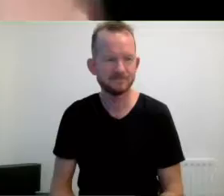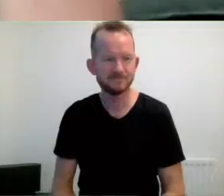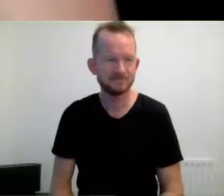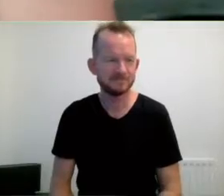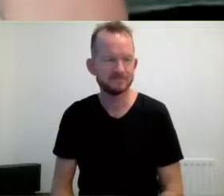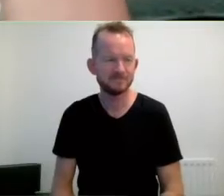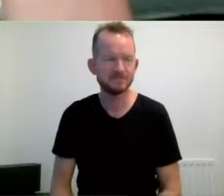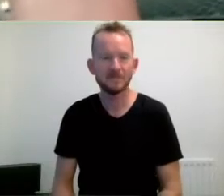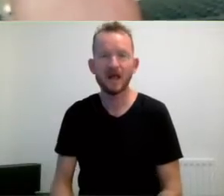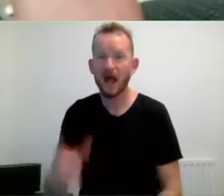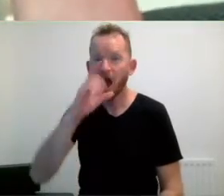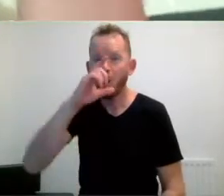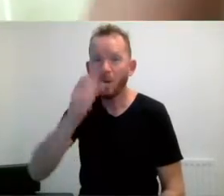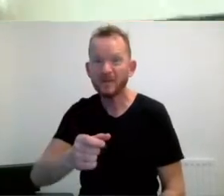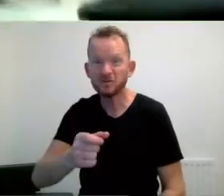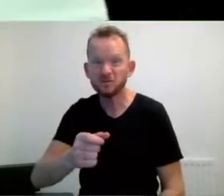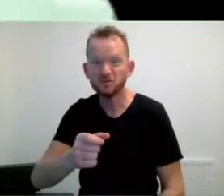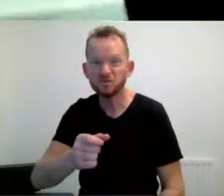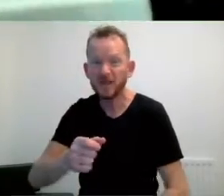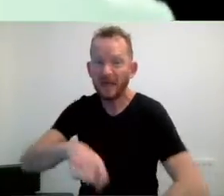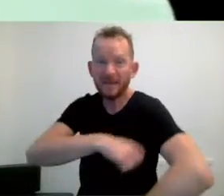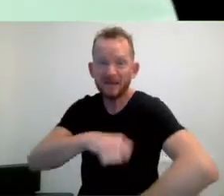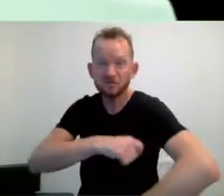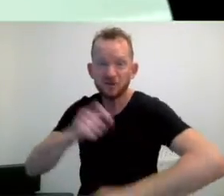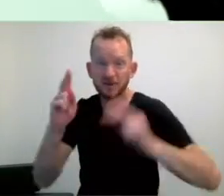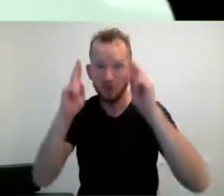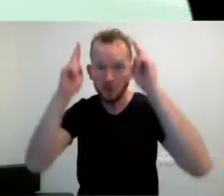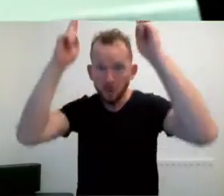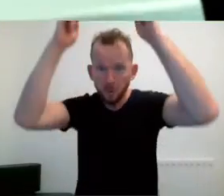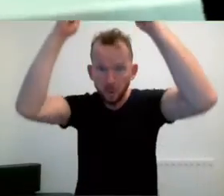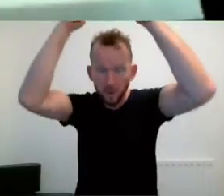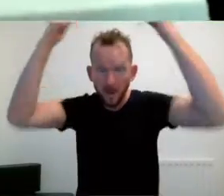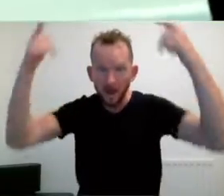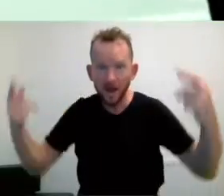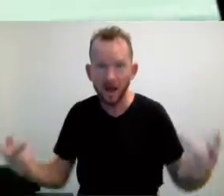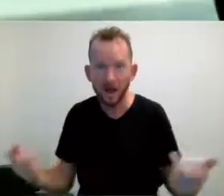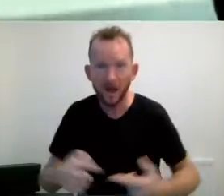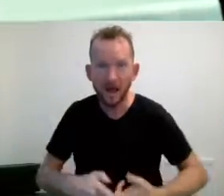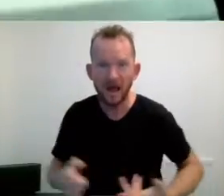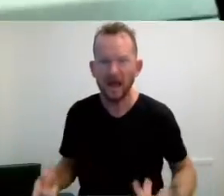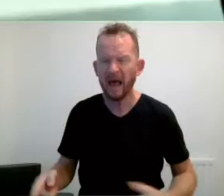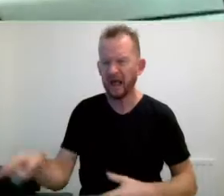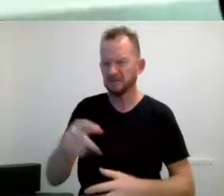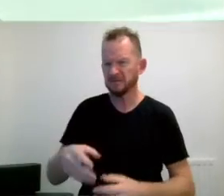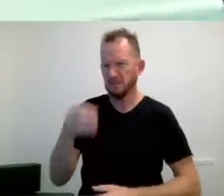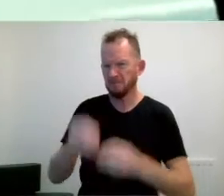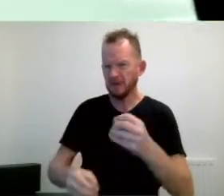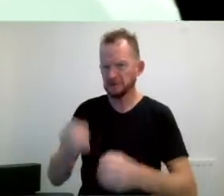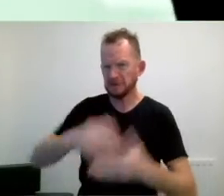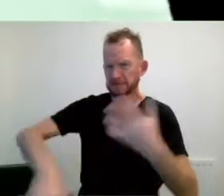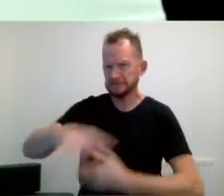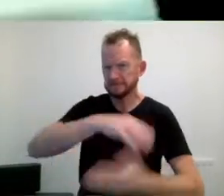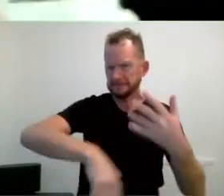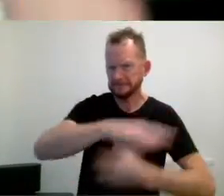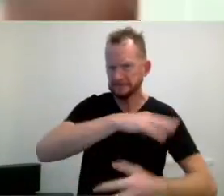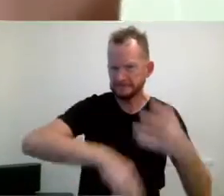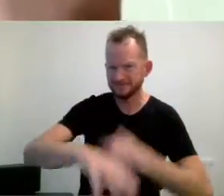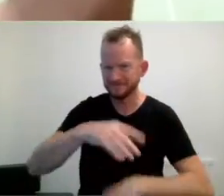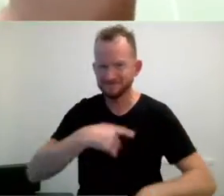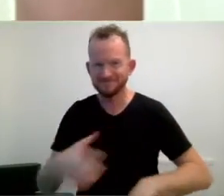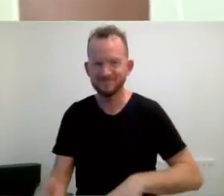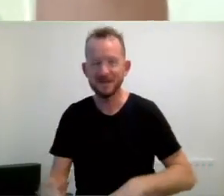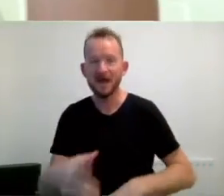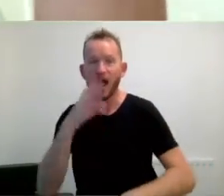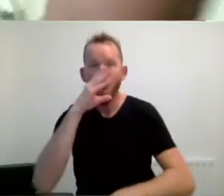There's some witches in my kitchen Put you in my kitchen And he's been there pretty bitches The